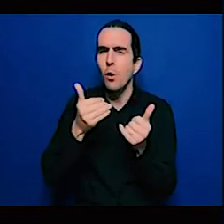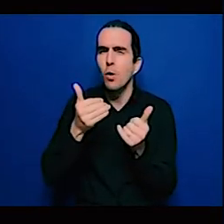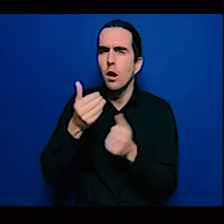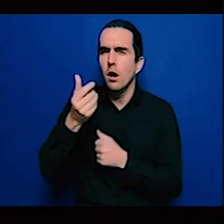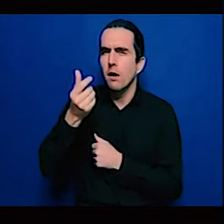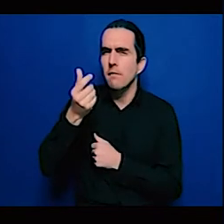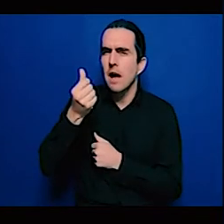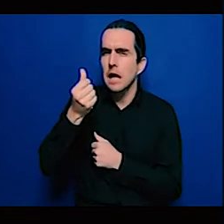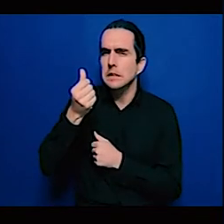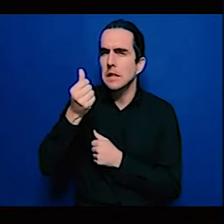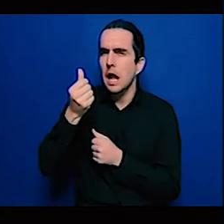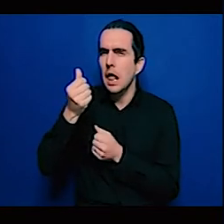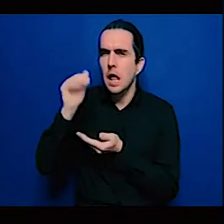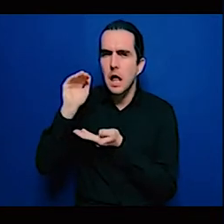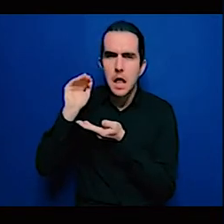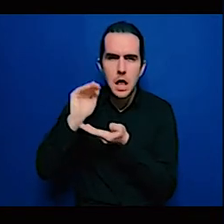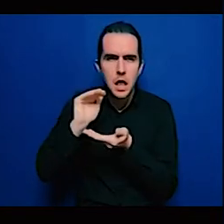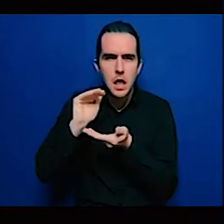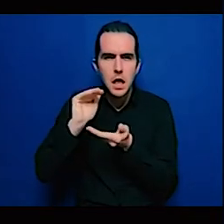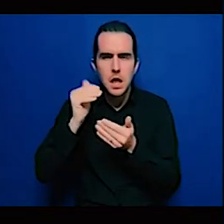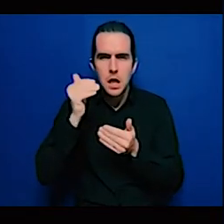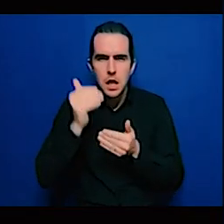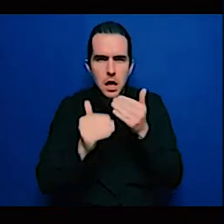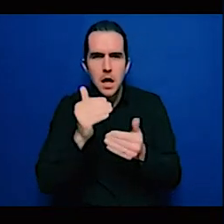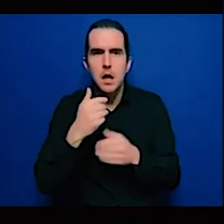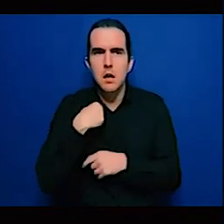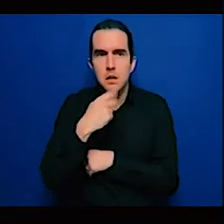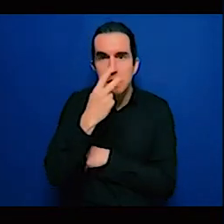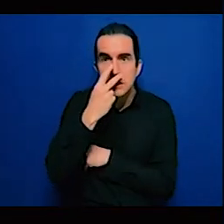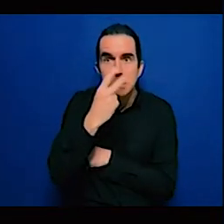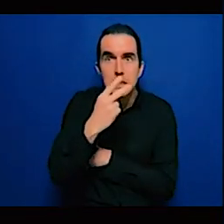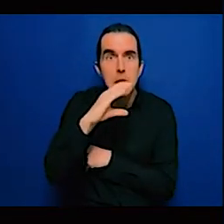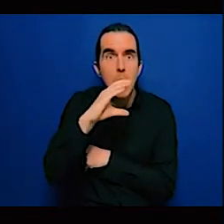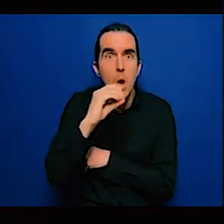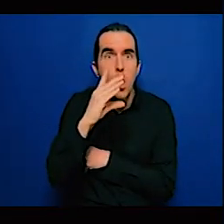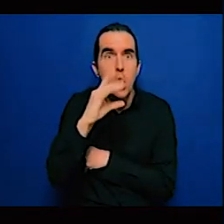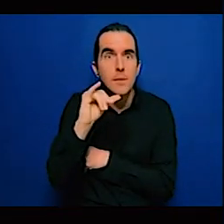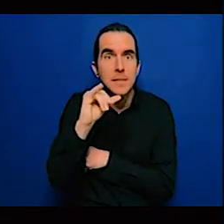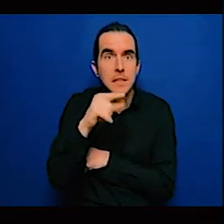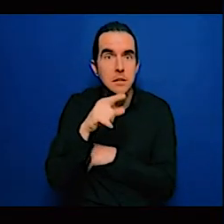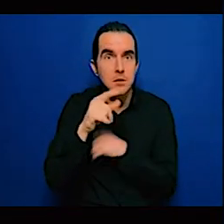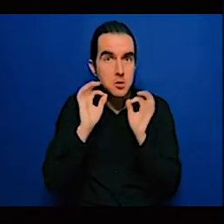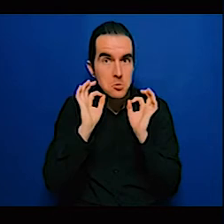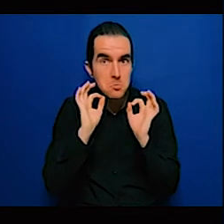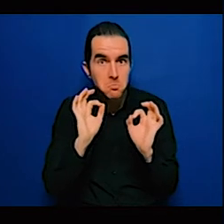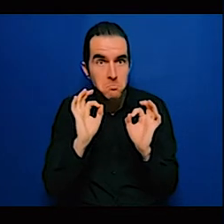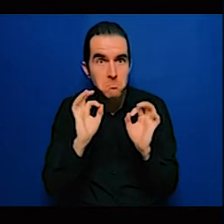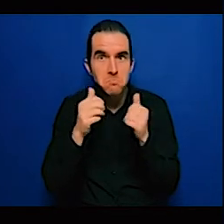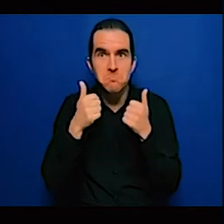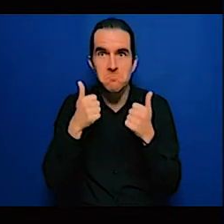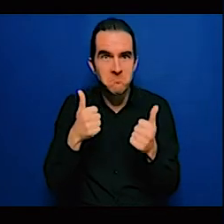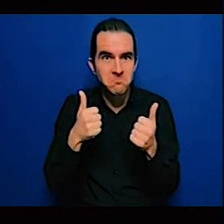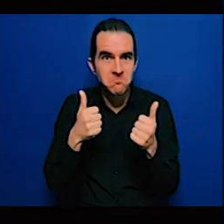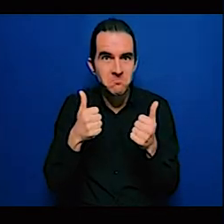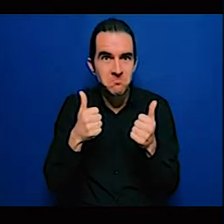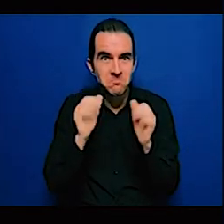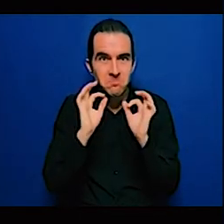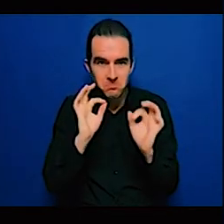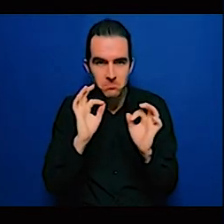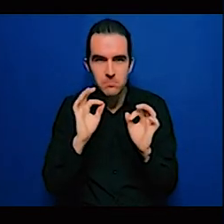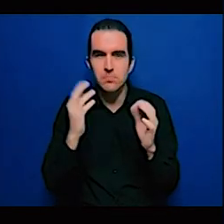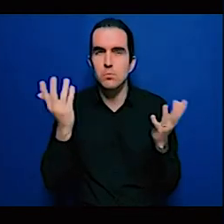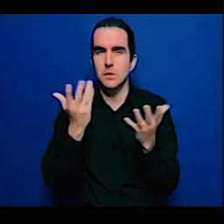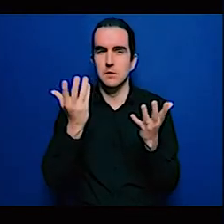lay of the land, especially when we talk about private sector needs to be involved, private sector needs to be involved.